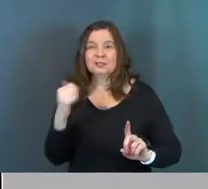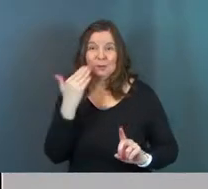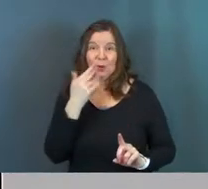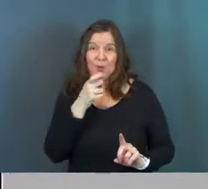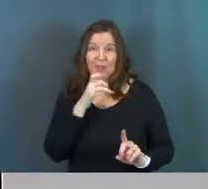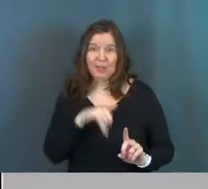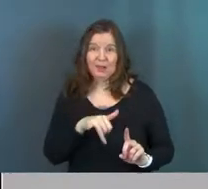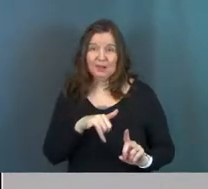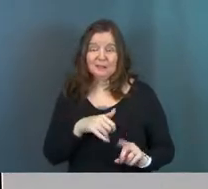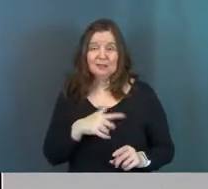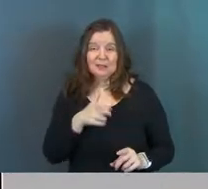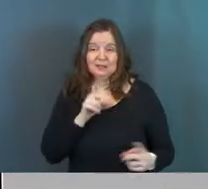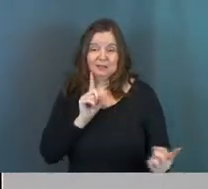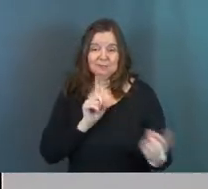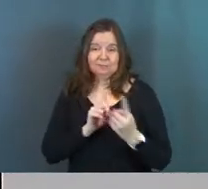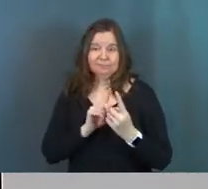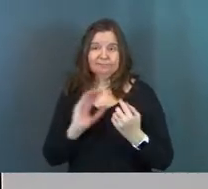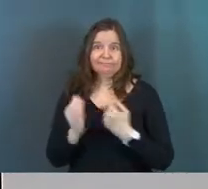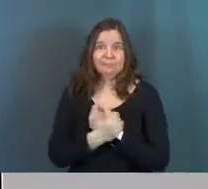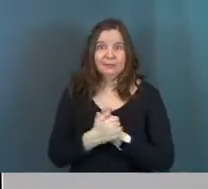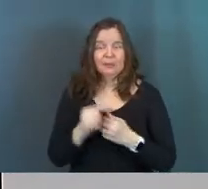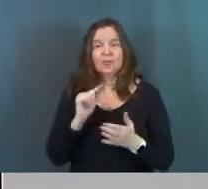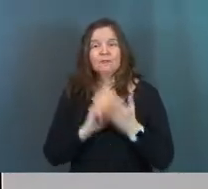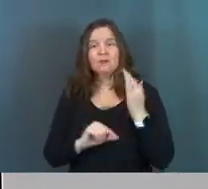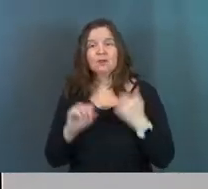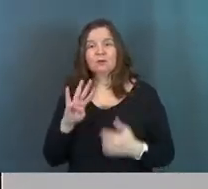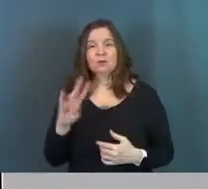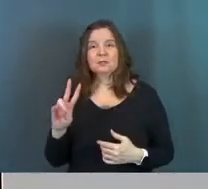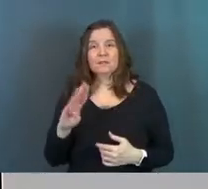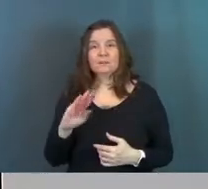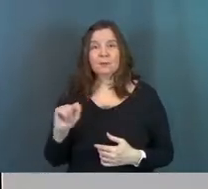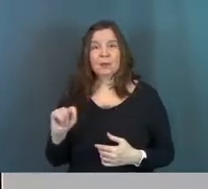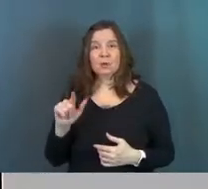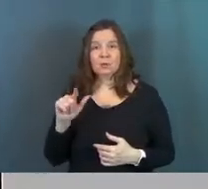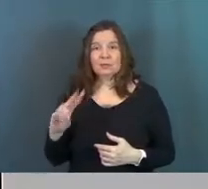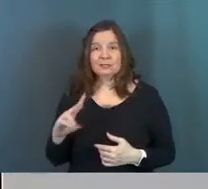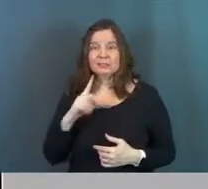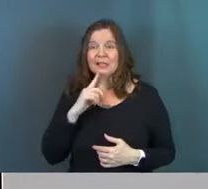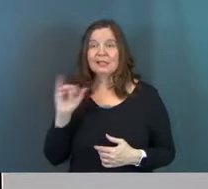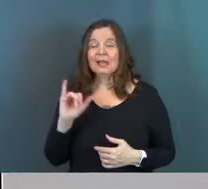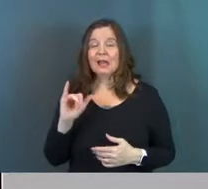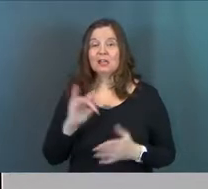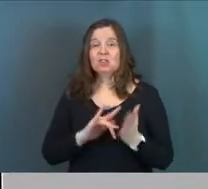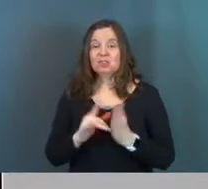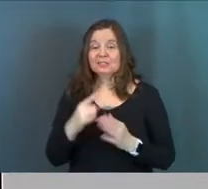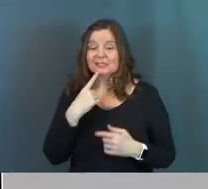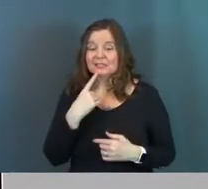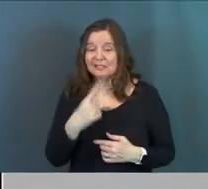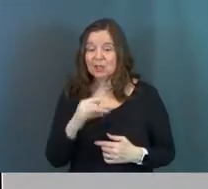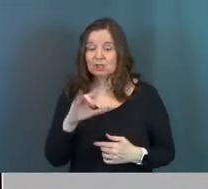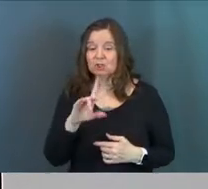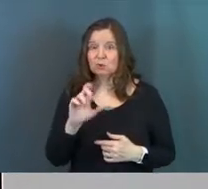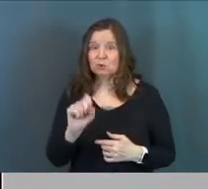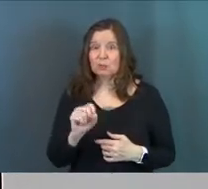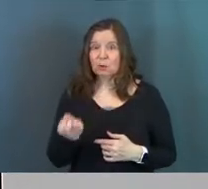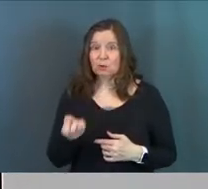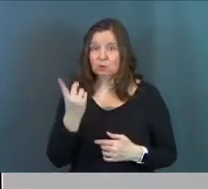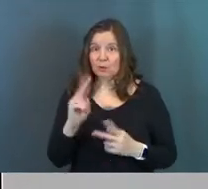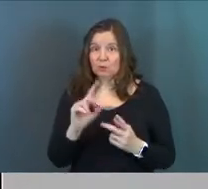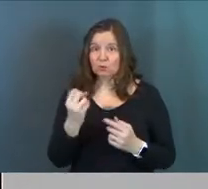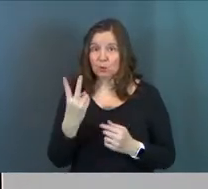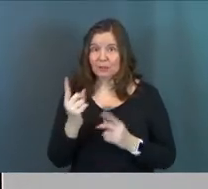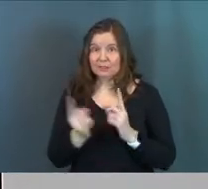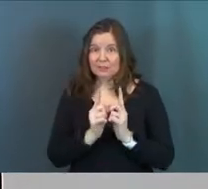who the Judas is. We know who this guy is. Verse 47 in Matthew 26, And even as Jesus said this, Judas, one of the 12